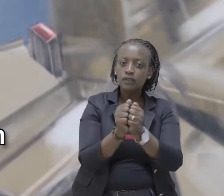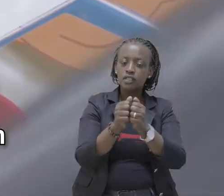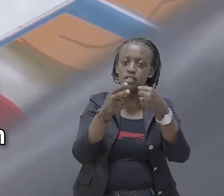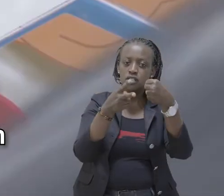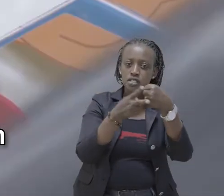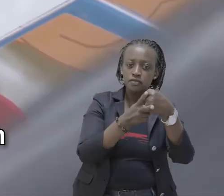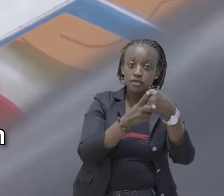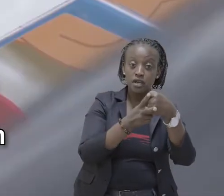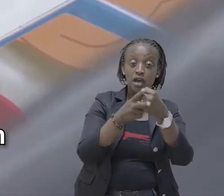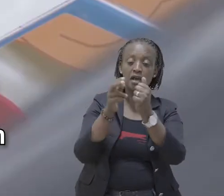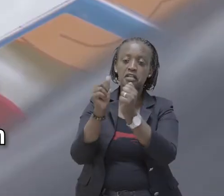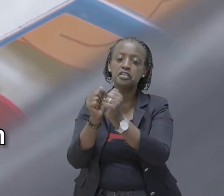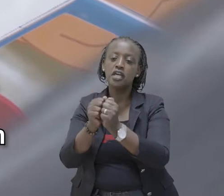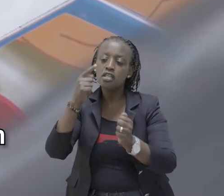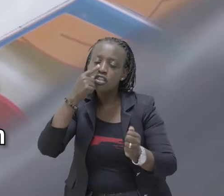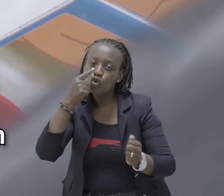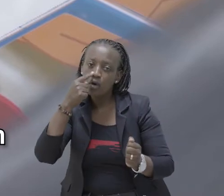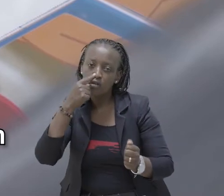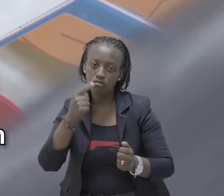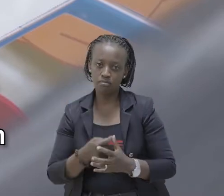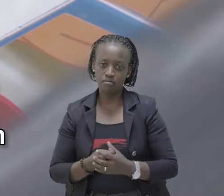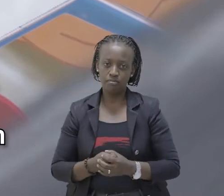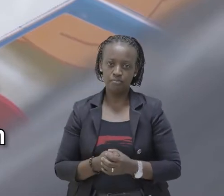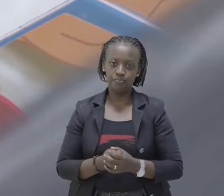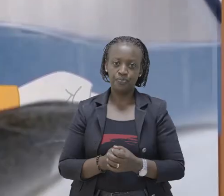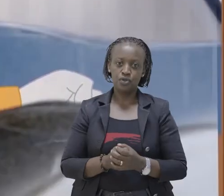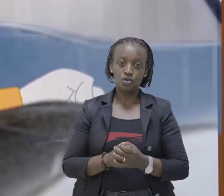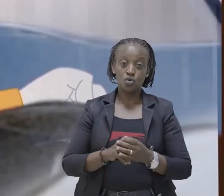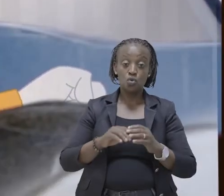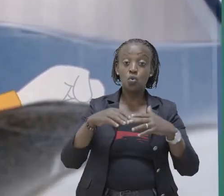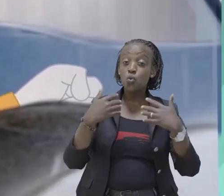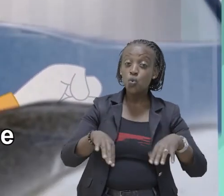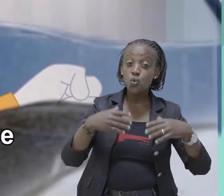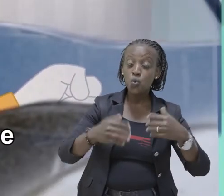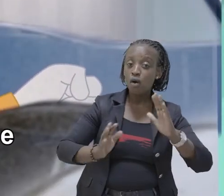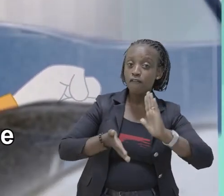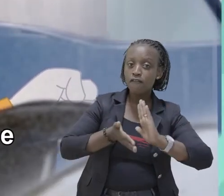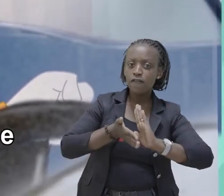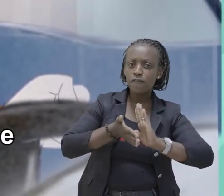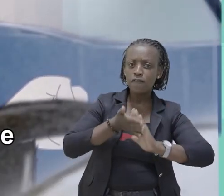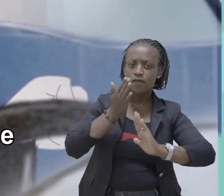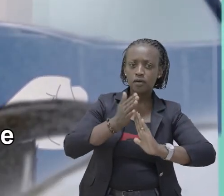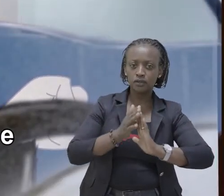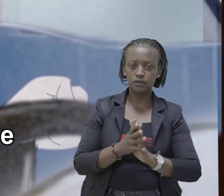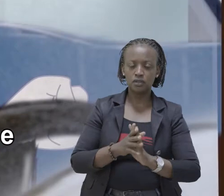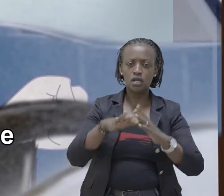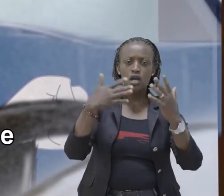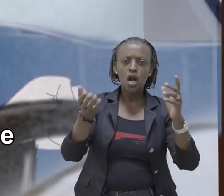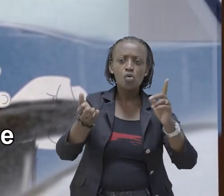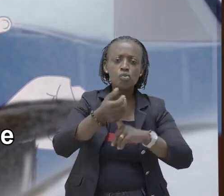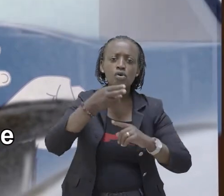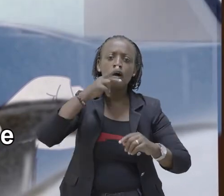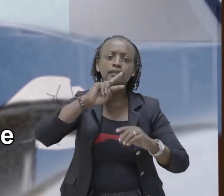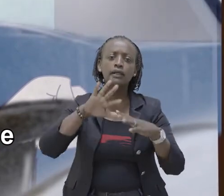710 tomatoes Wow, that was fast Can you please show